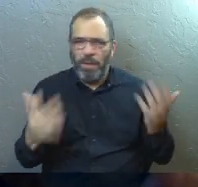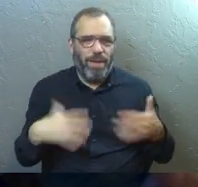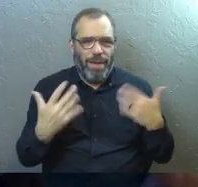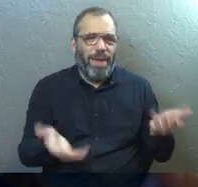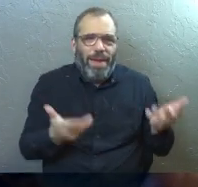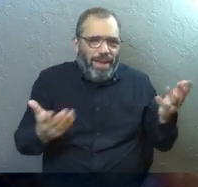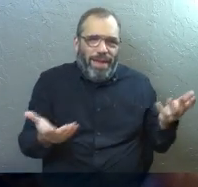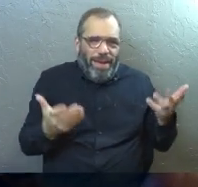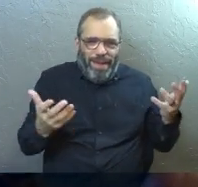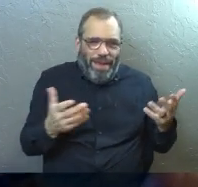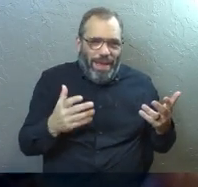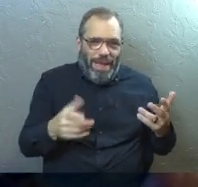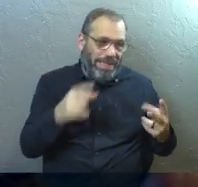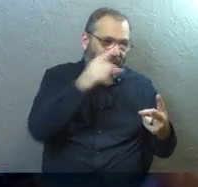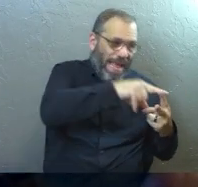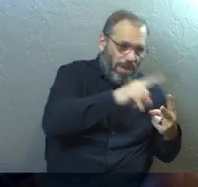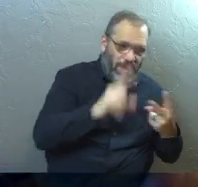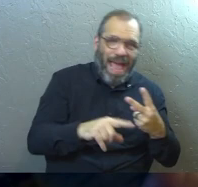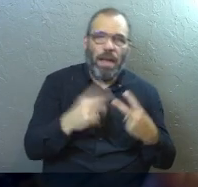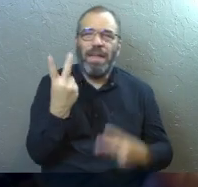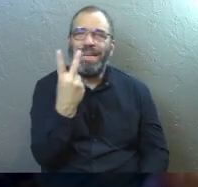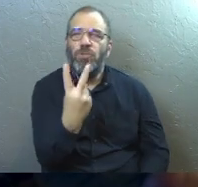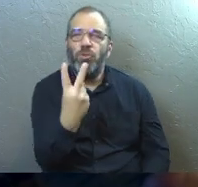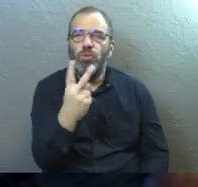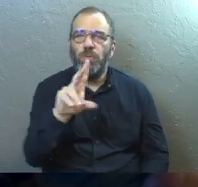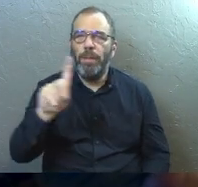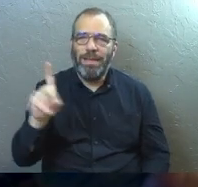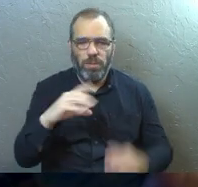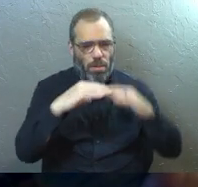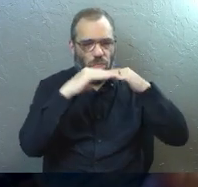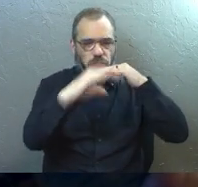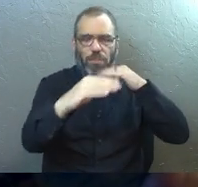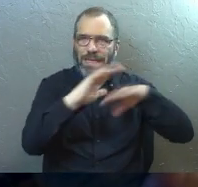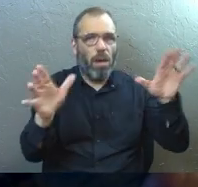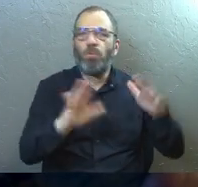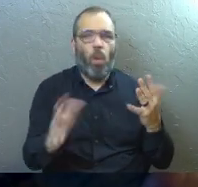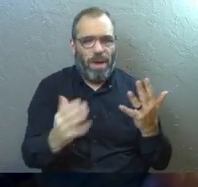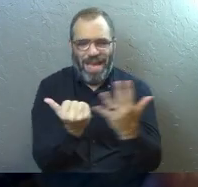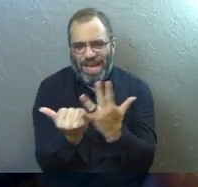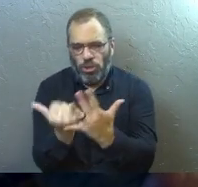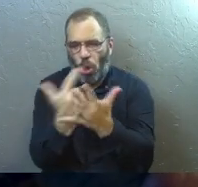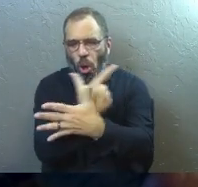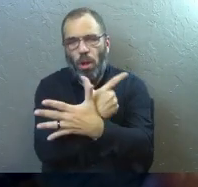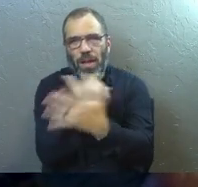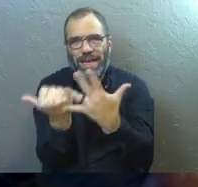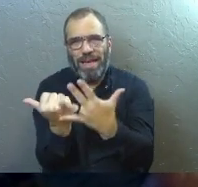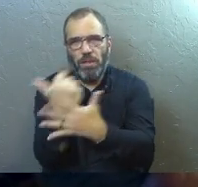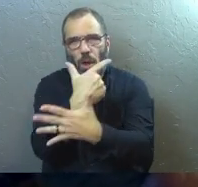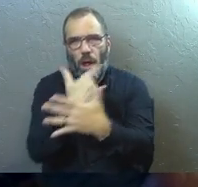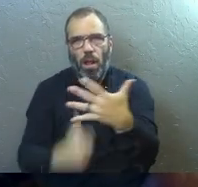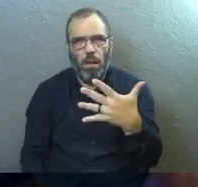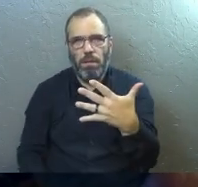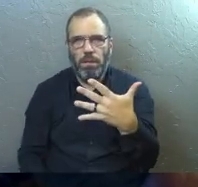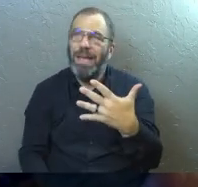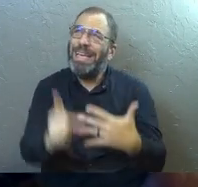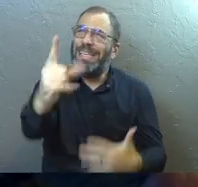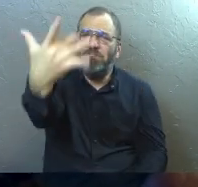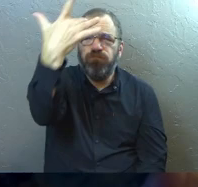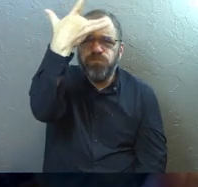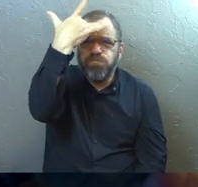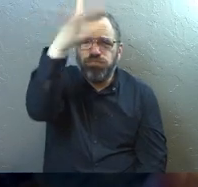Like, it's got to be either this one or this one. It's all of above. God is so brilliant.